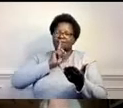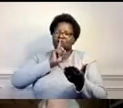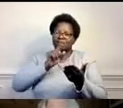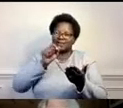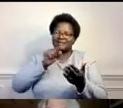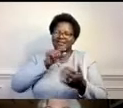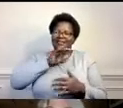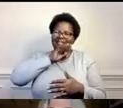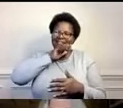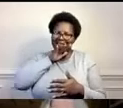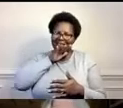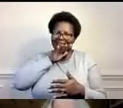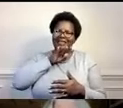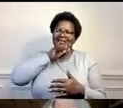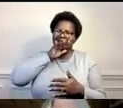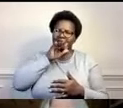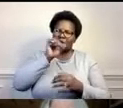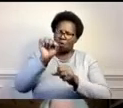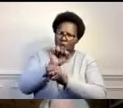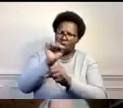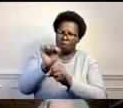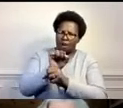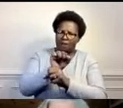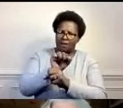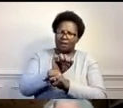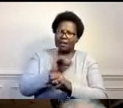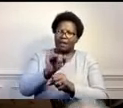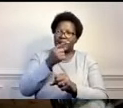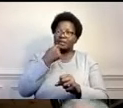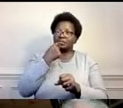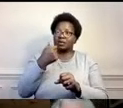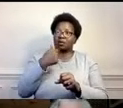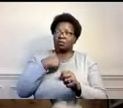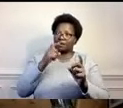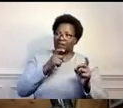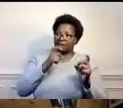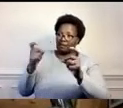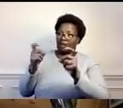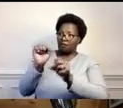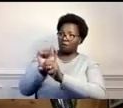work it's like ministering to the untouchables literally